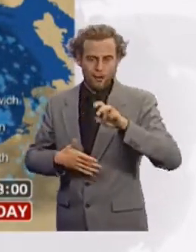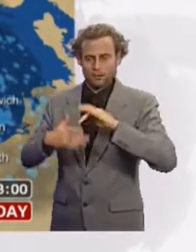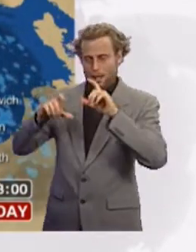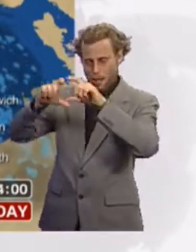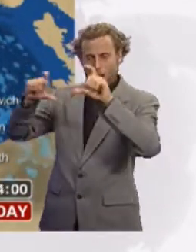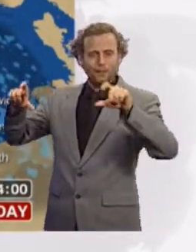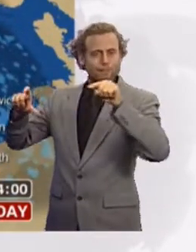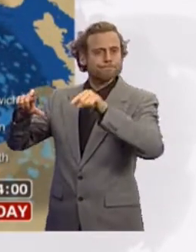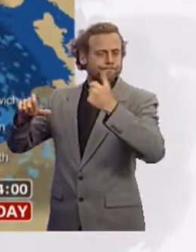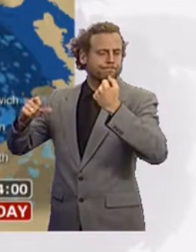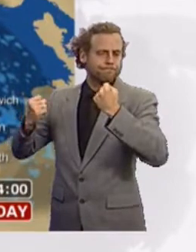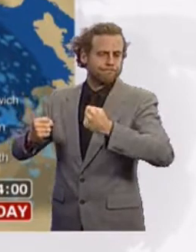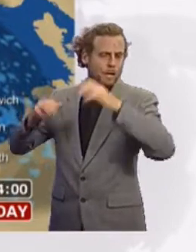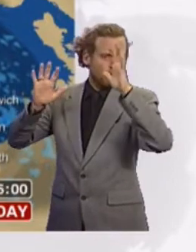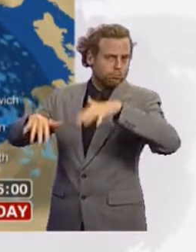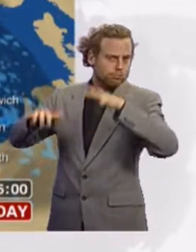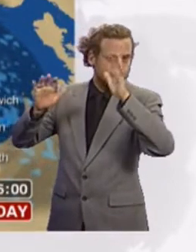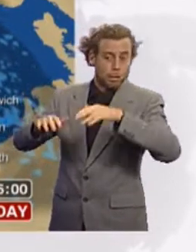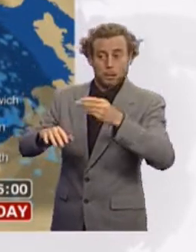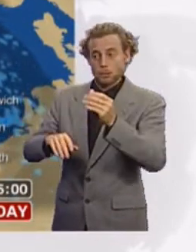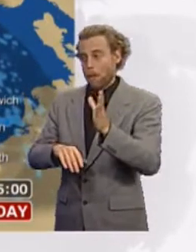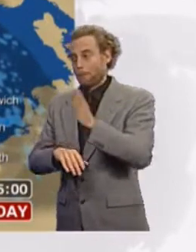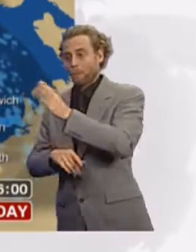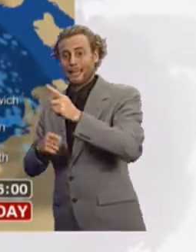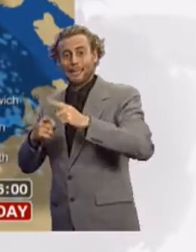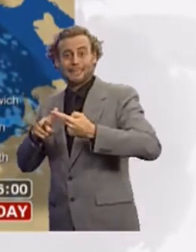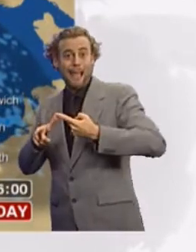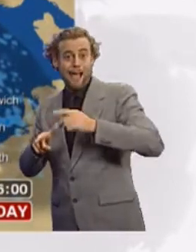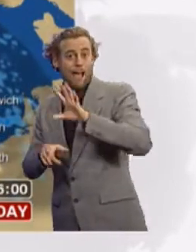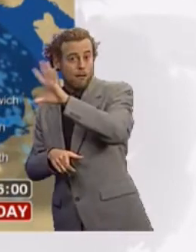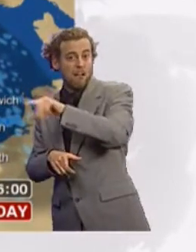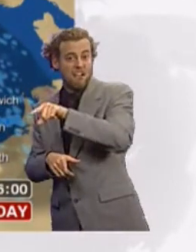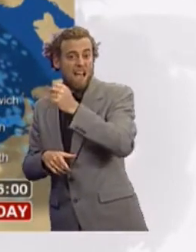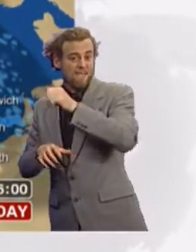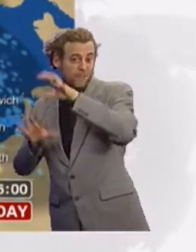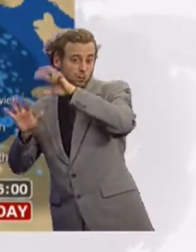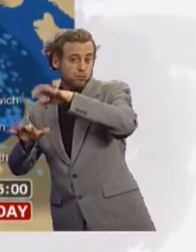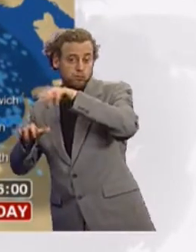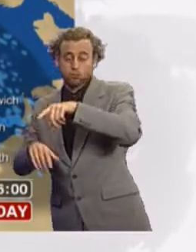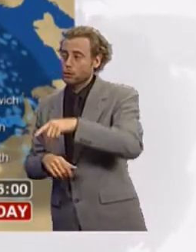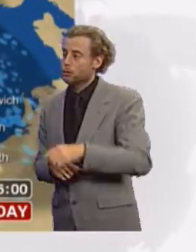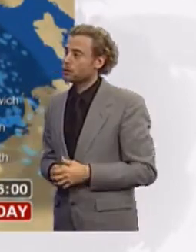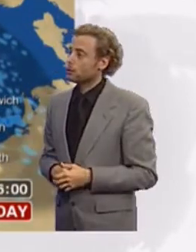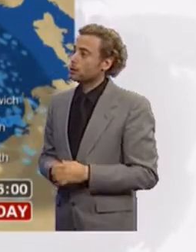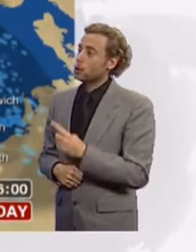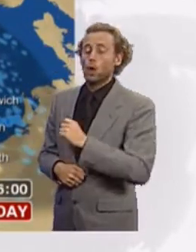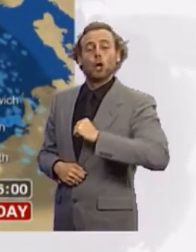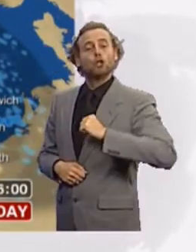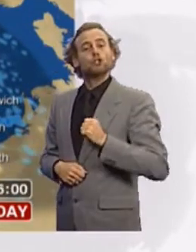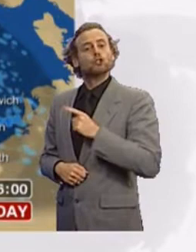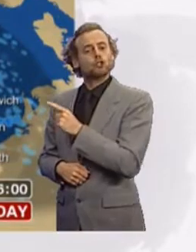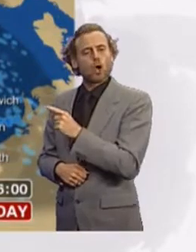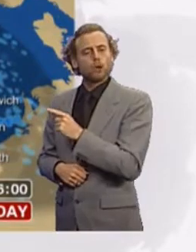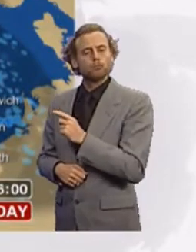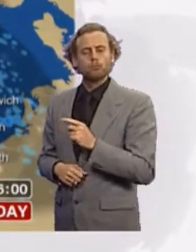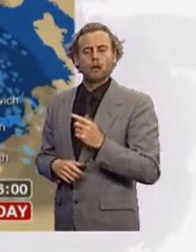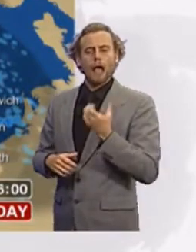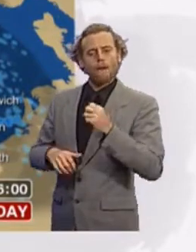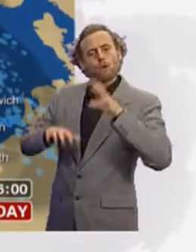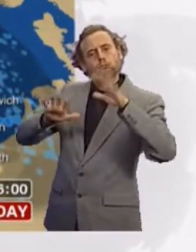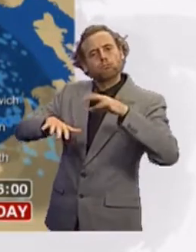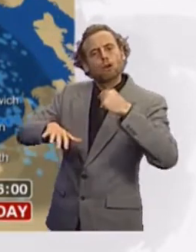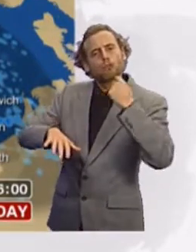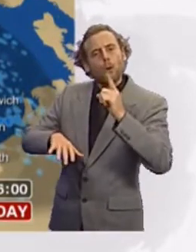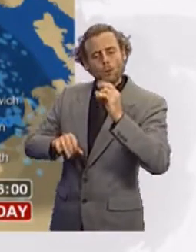Some heavy Paxian, thundery downpours running towards East Anglia during the second half of the day. Still some heavy showers across Scotland, but not quite as wet as today. Brightest